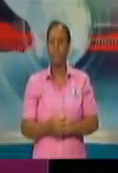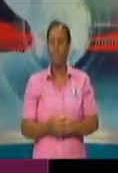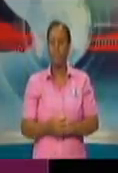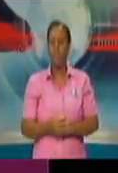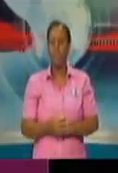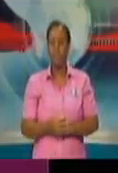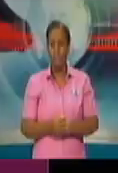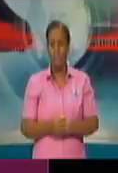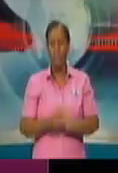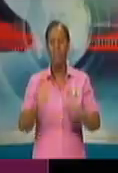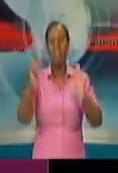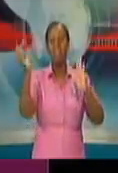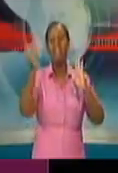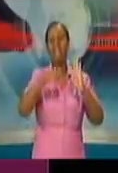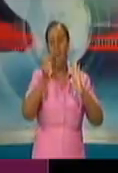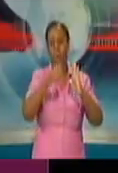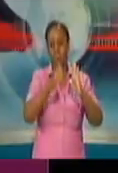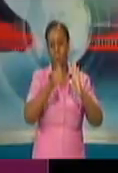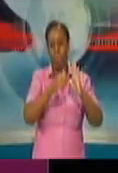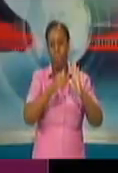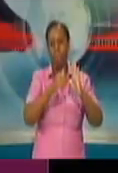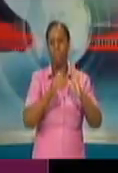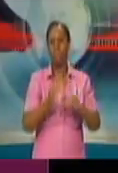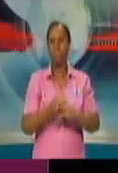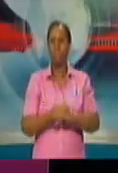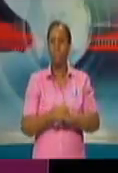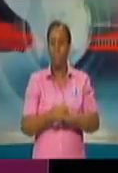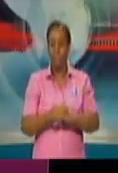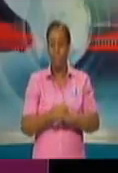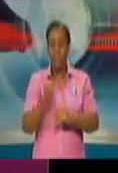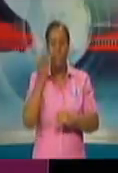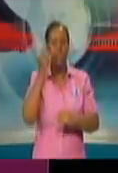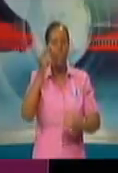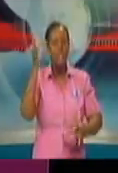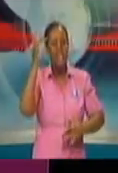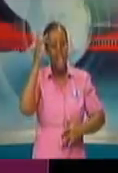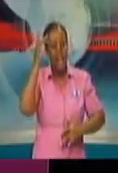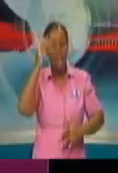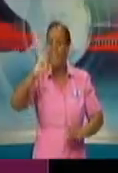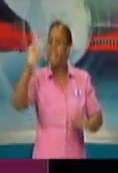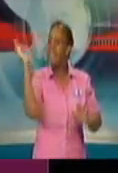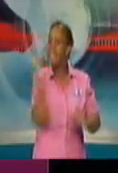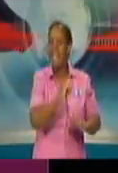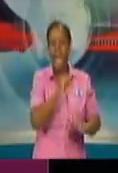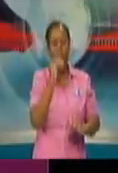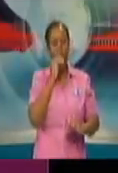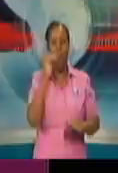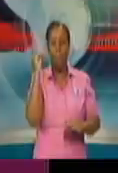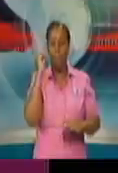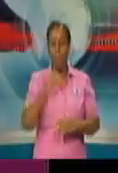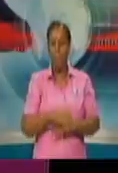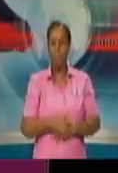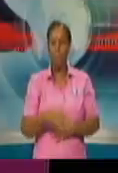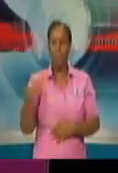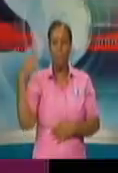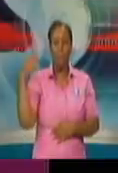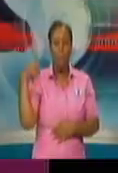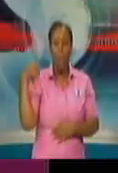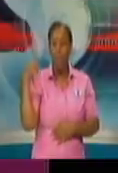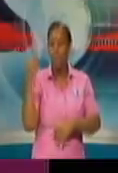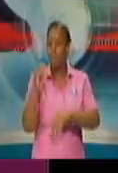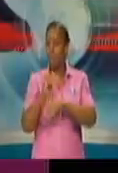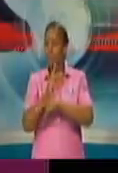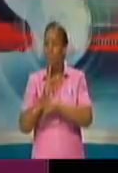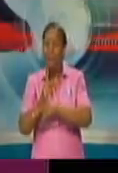are ill. This is a time for employers, supervisors, bosses, to